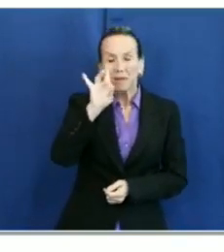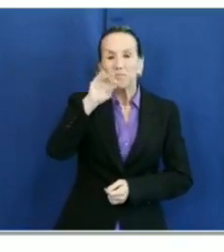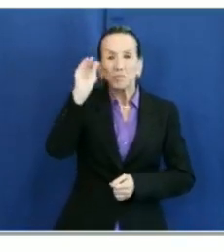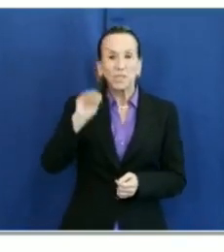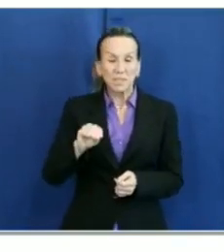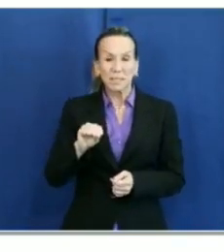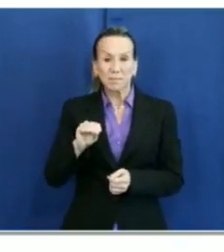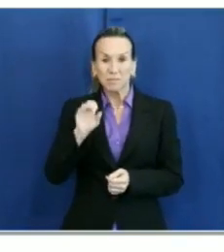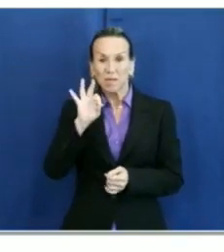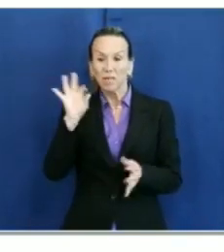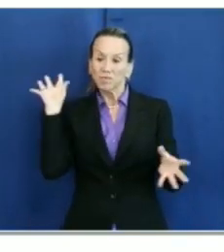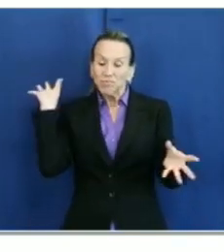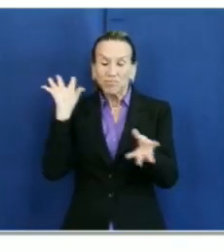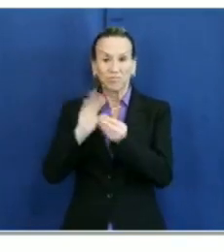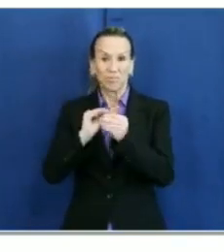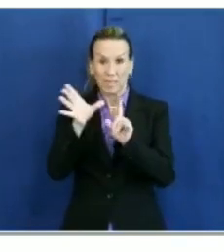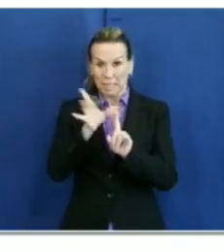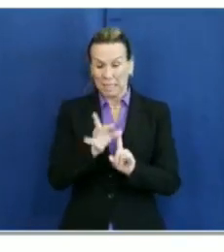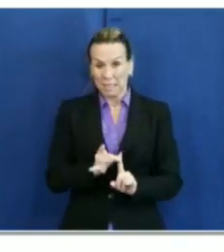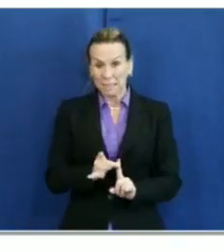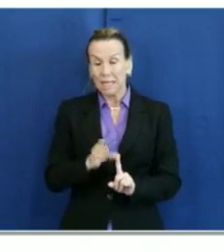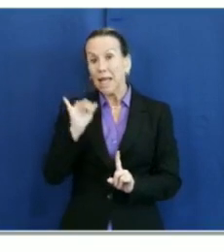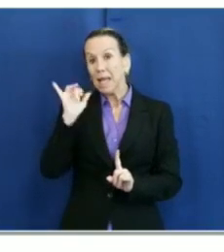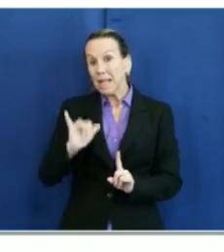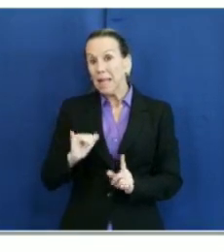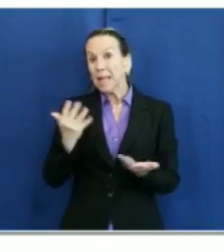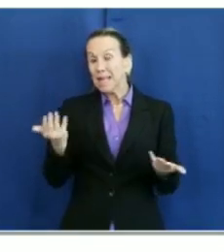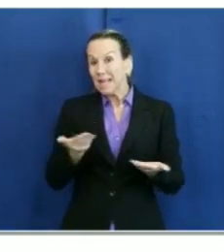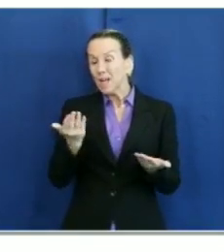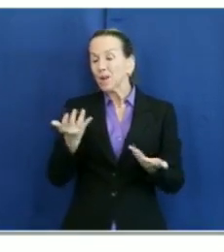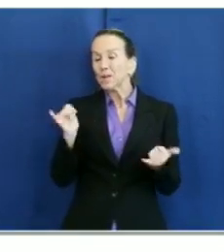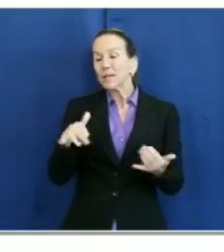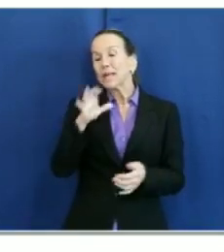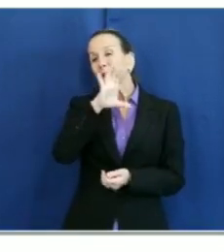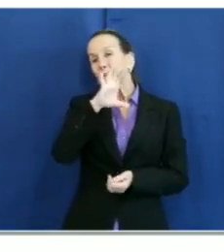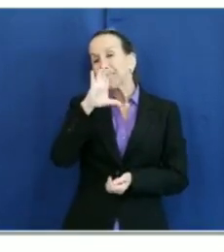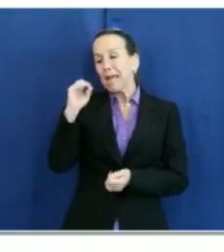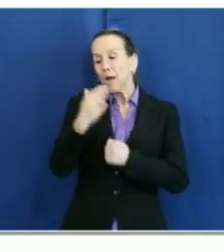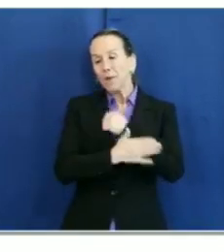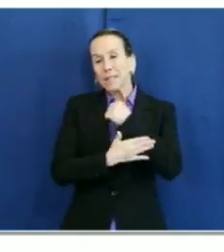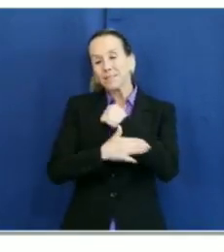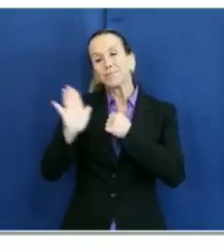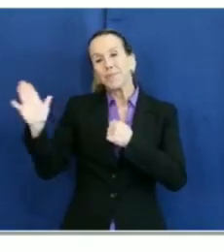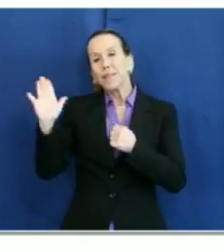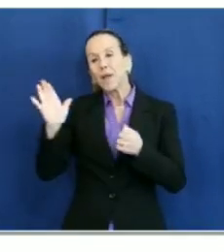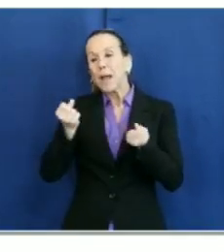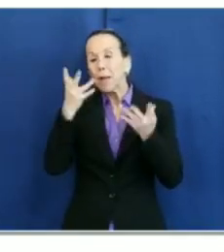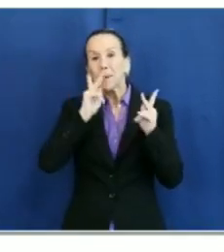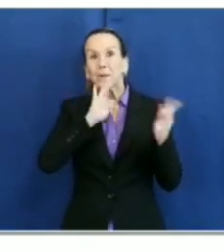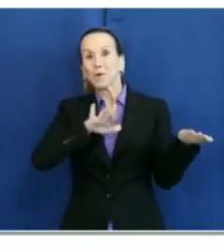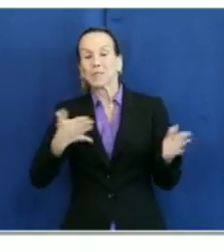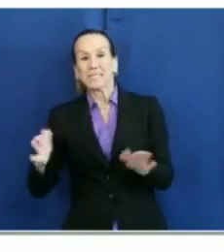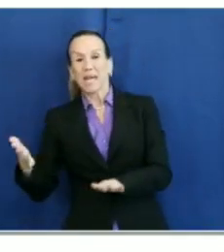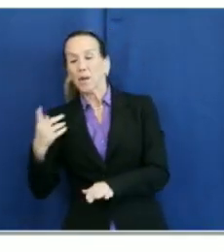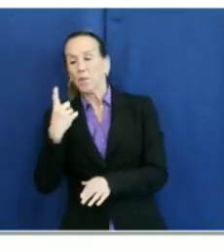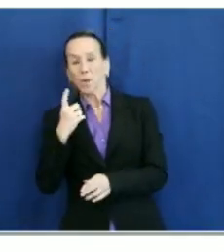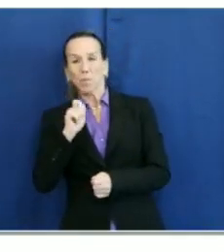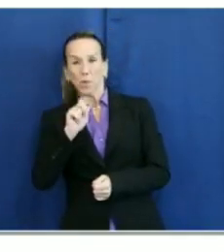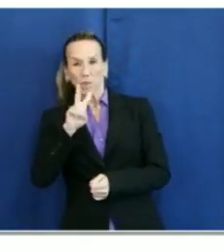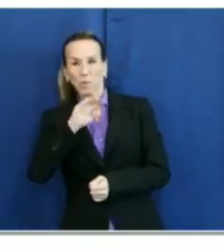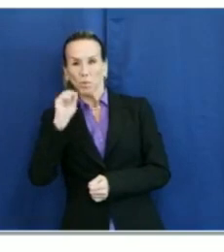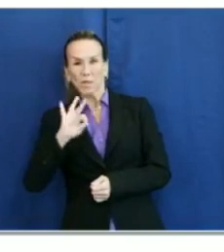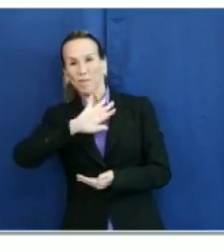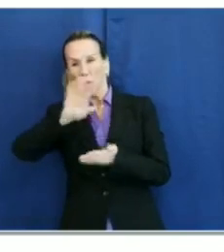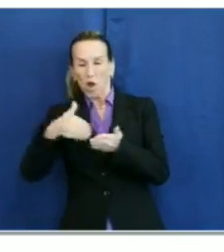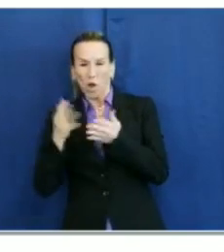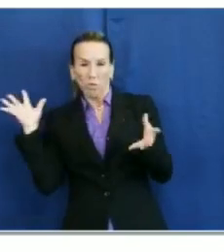total number of cases and is also our county's case fatality ratio. Of the deaths, 275 or 43% are